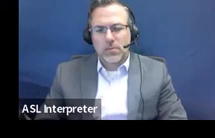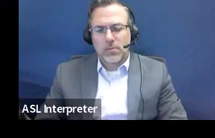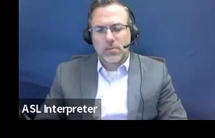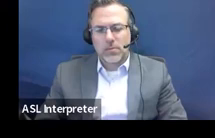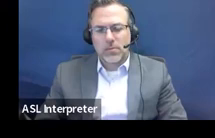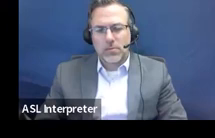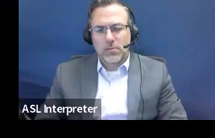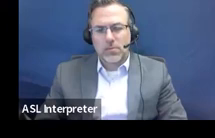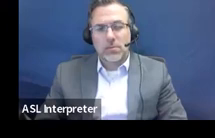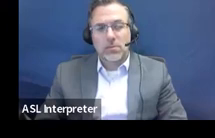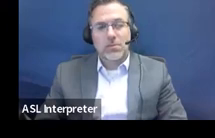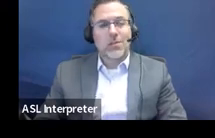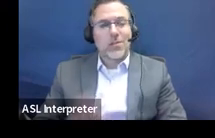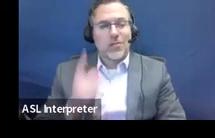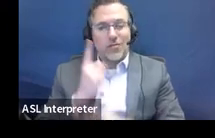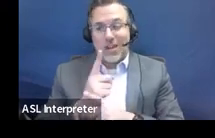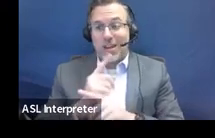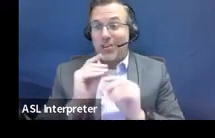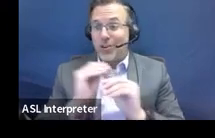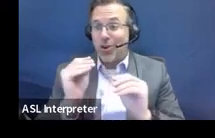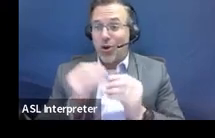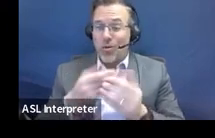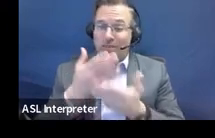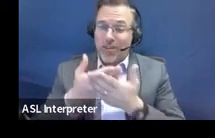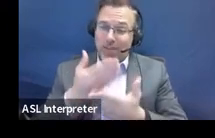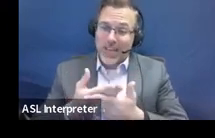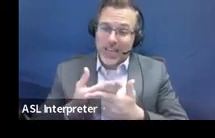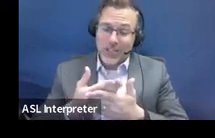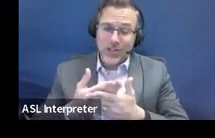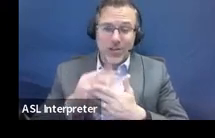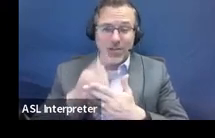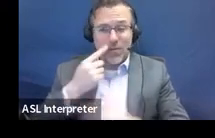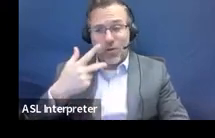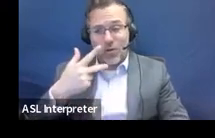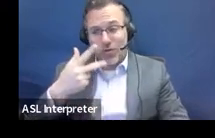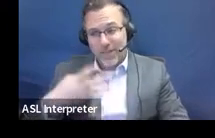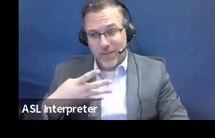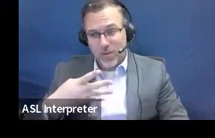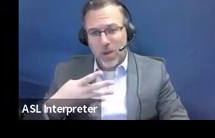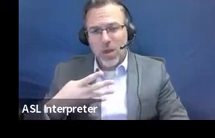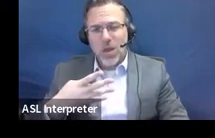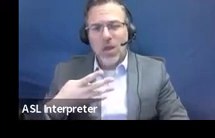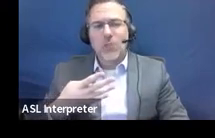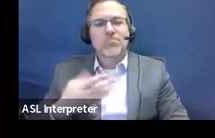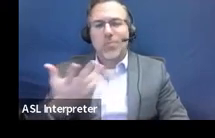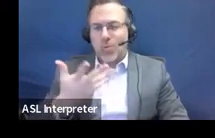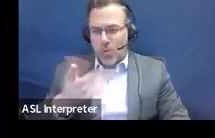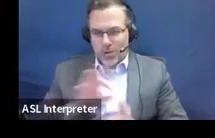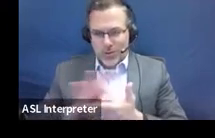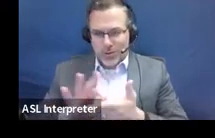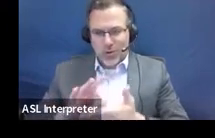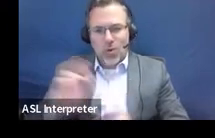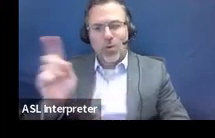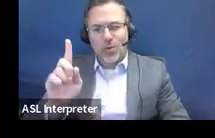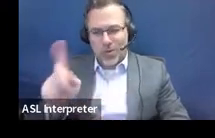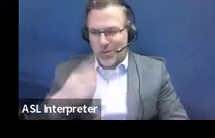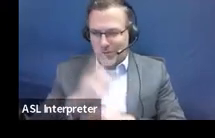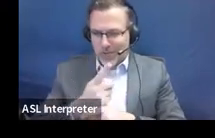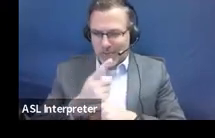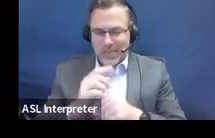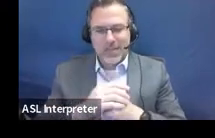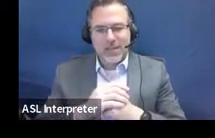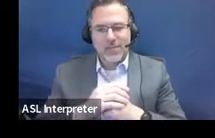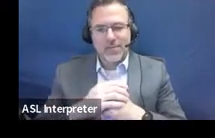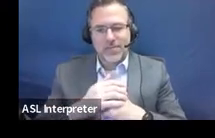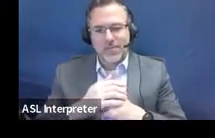Right. No verification for number three and four. And what are the scores exactly? Yes. So this